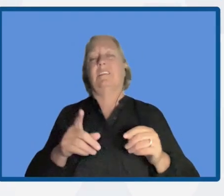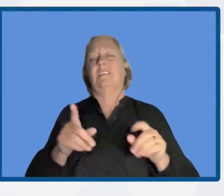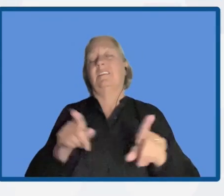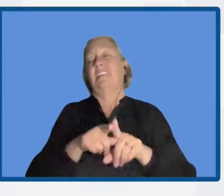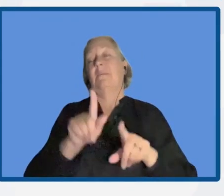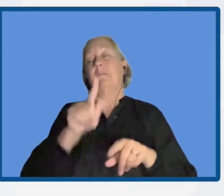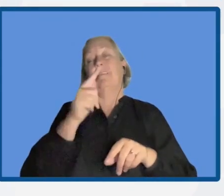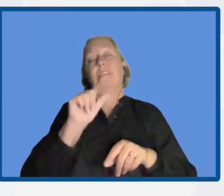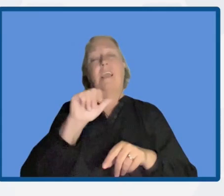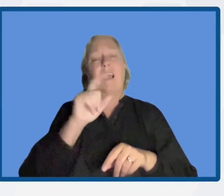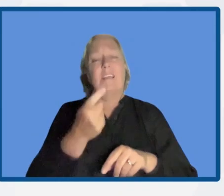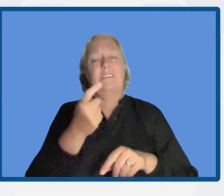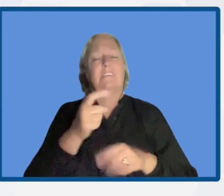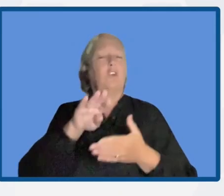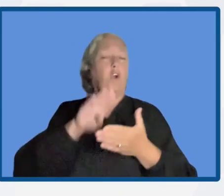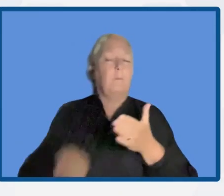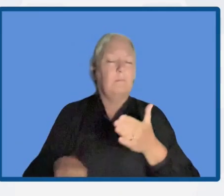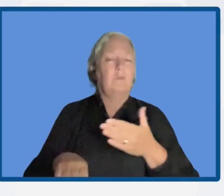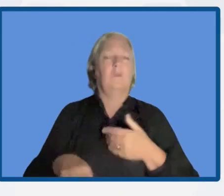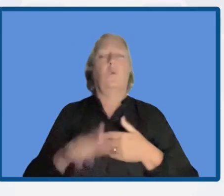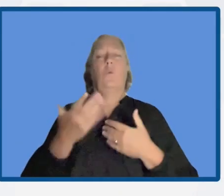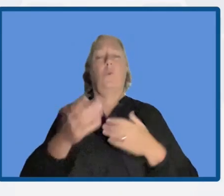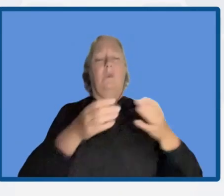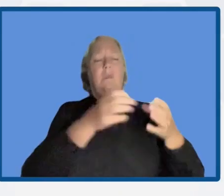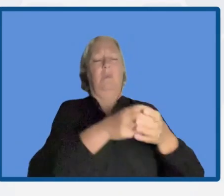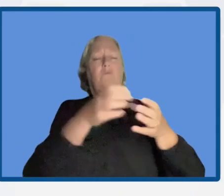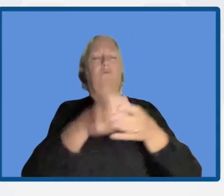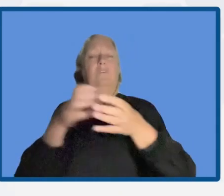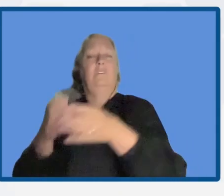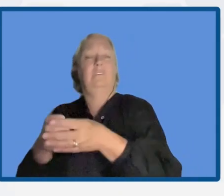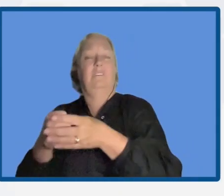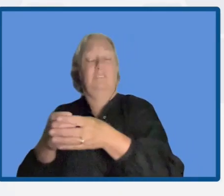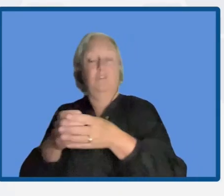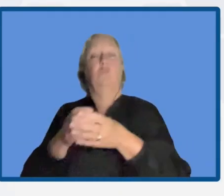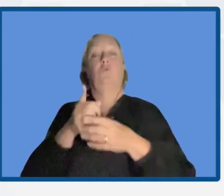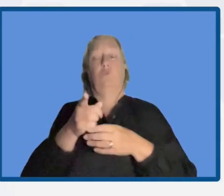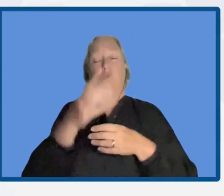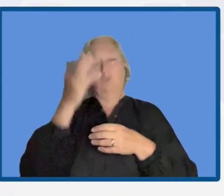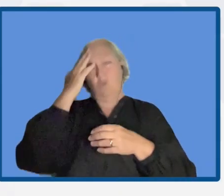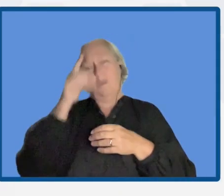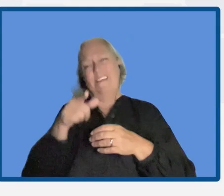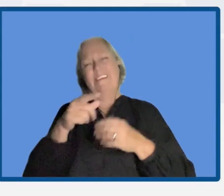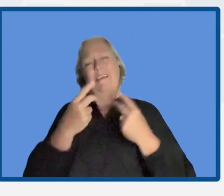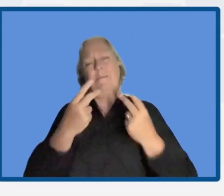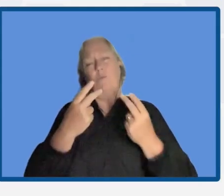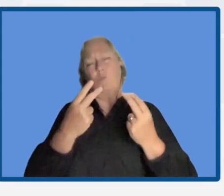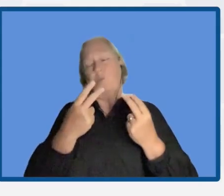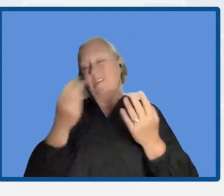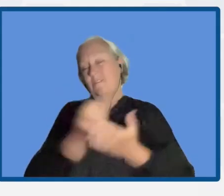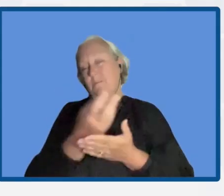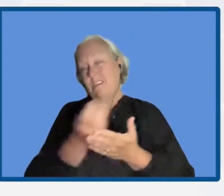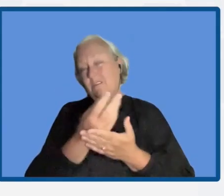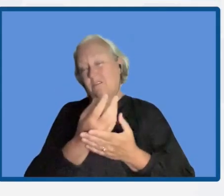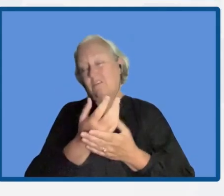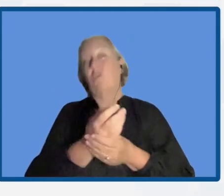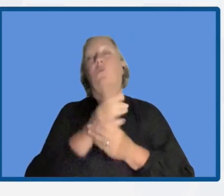categorization, so that by prioritizing the importance of information, being able to create